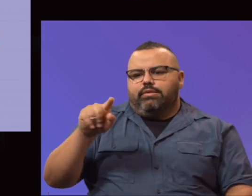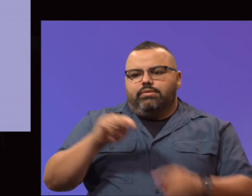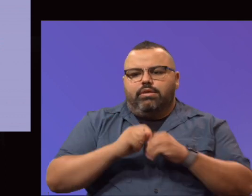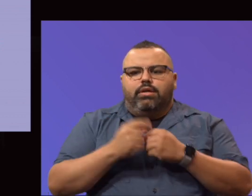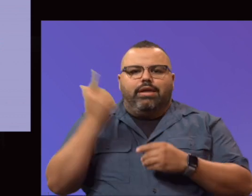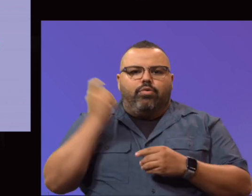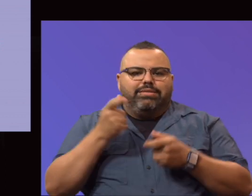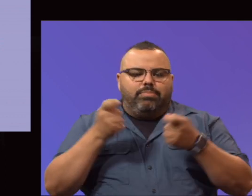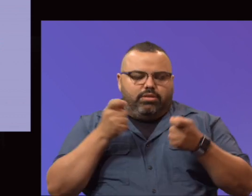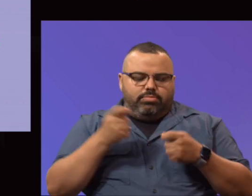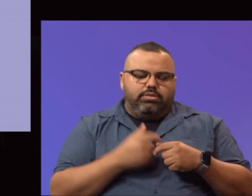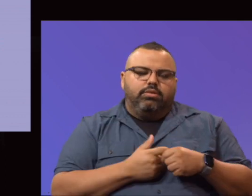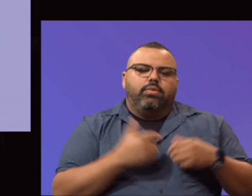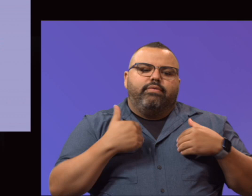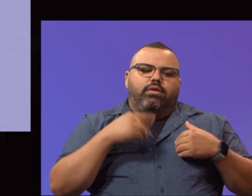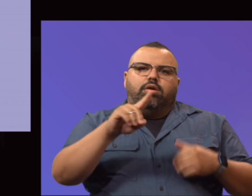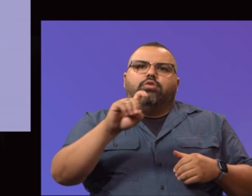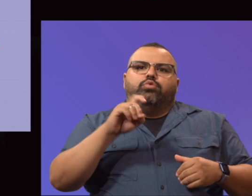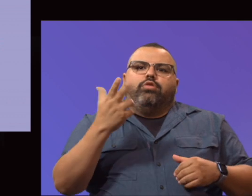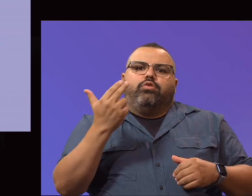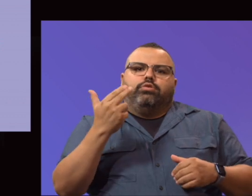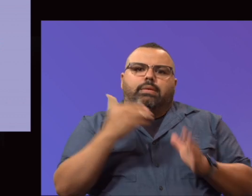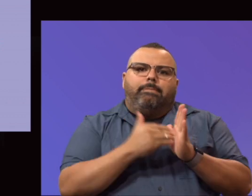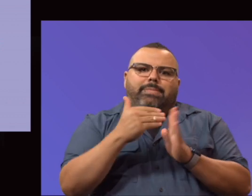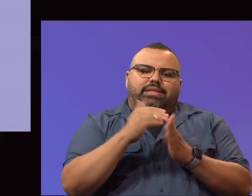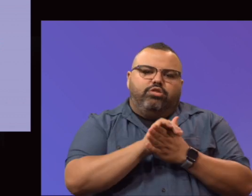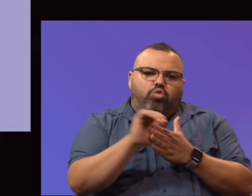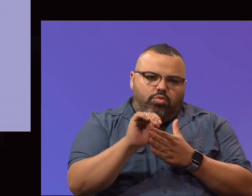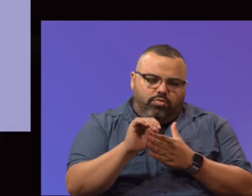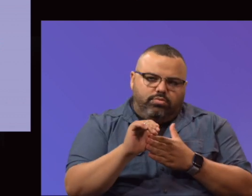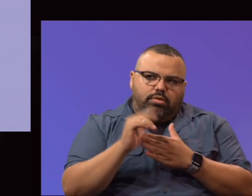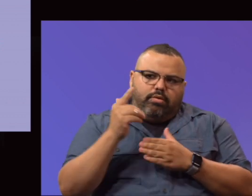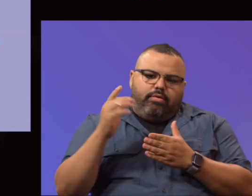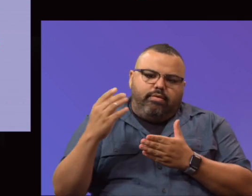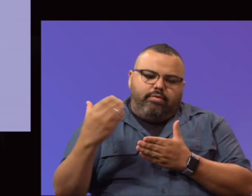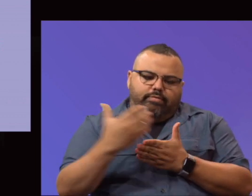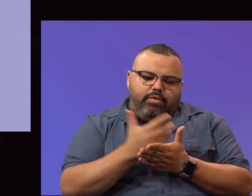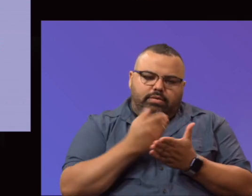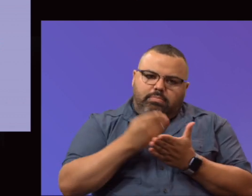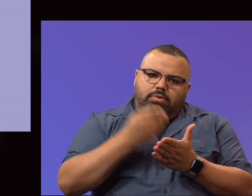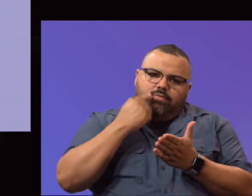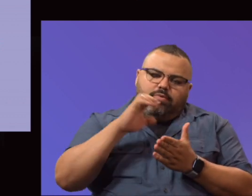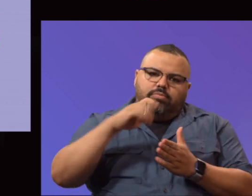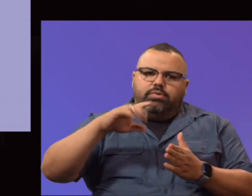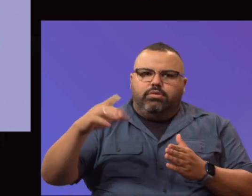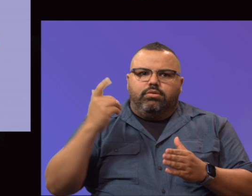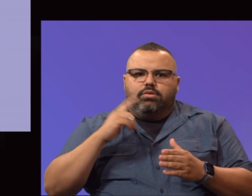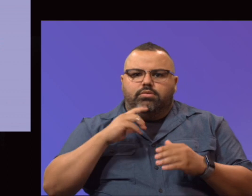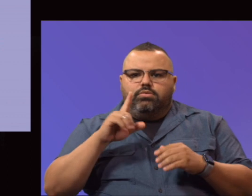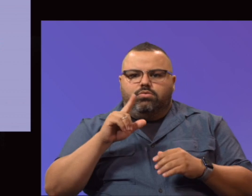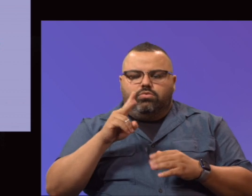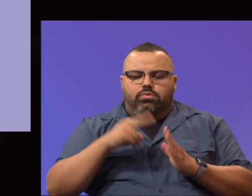funding for EPCC grants that were awarded in 2021. New awards and renewals are 64, and we have 71